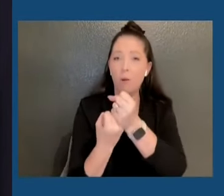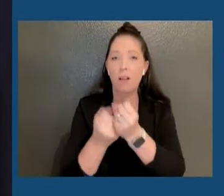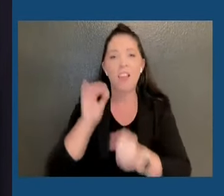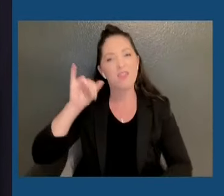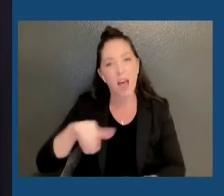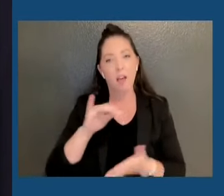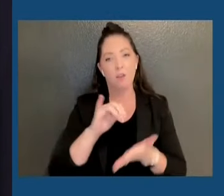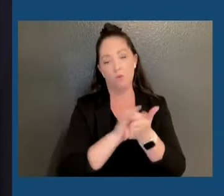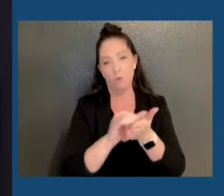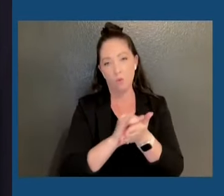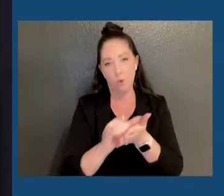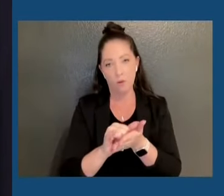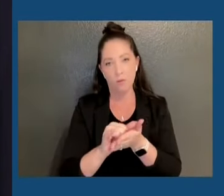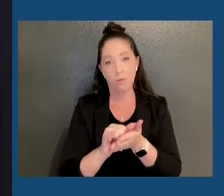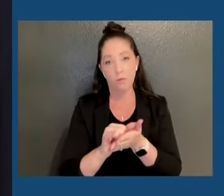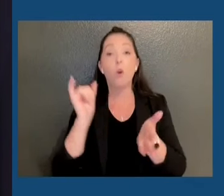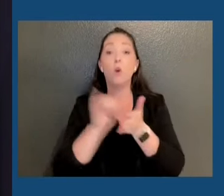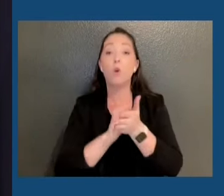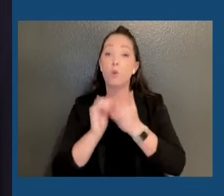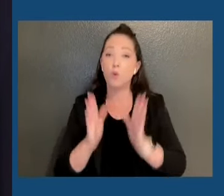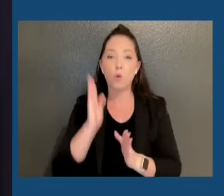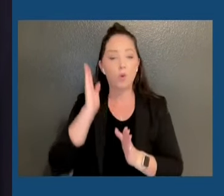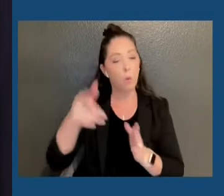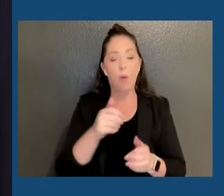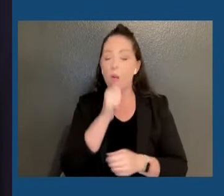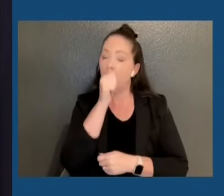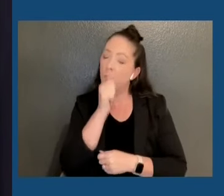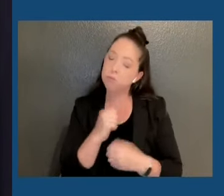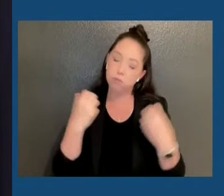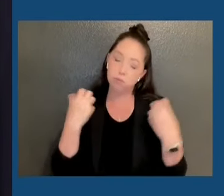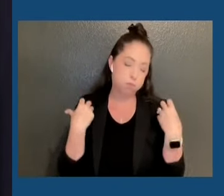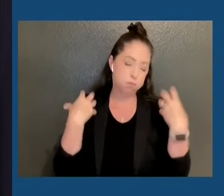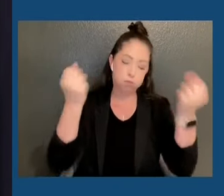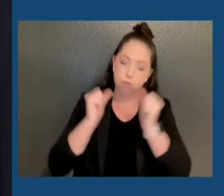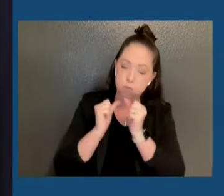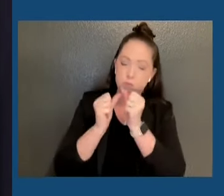And New Yorkers will persevere over the next four years.